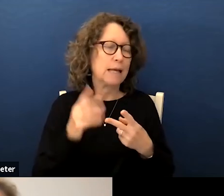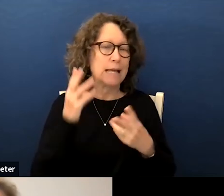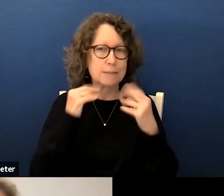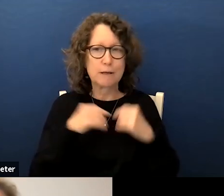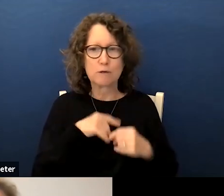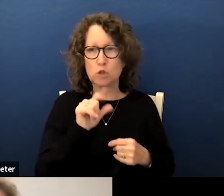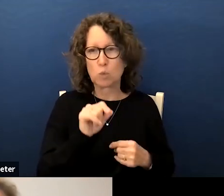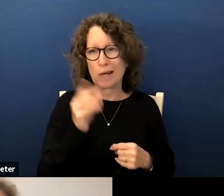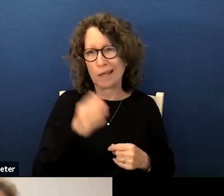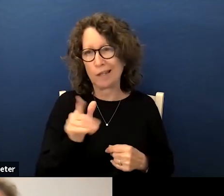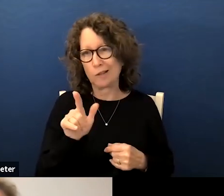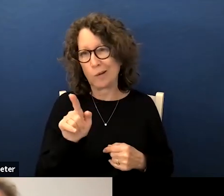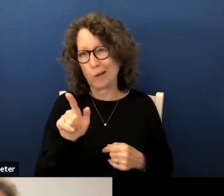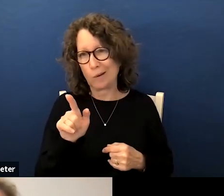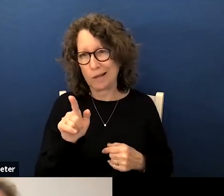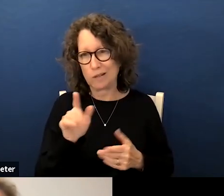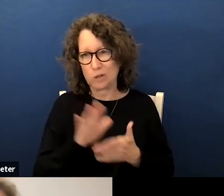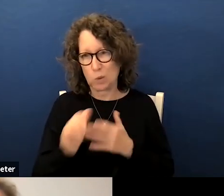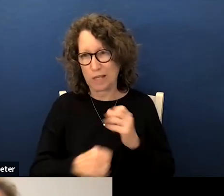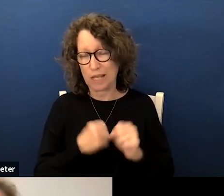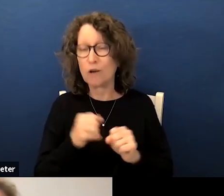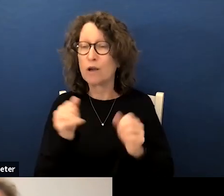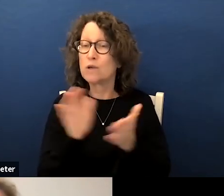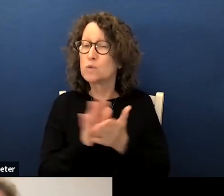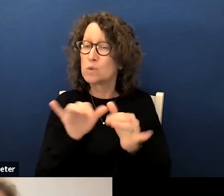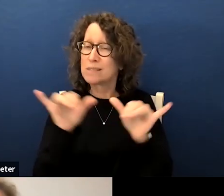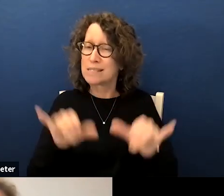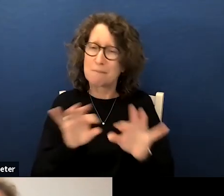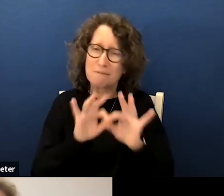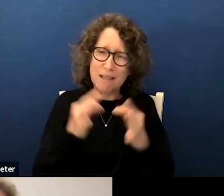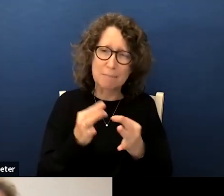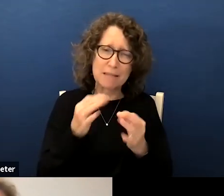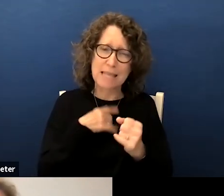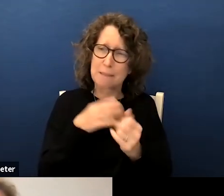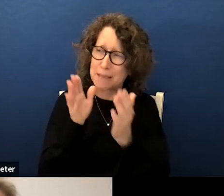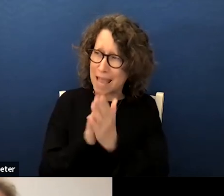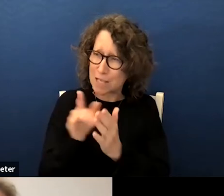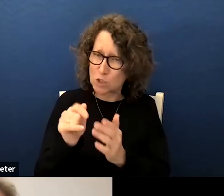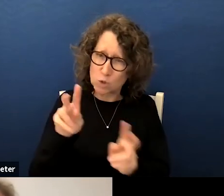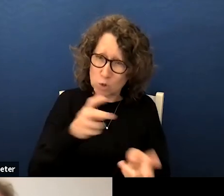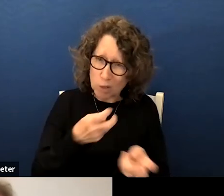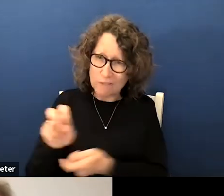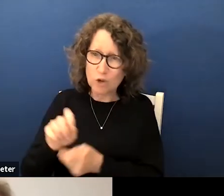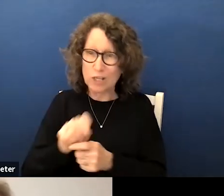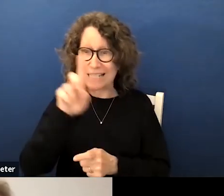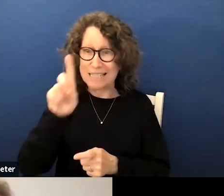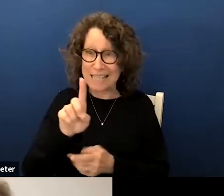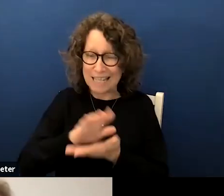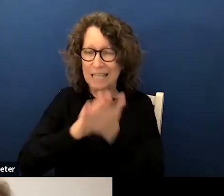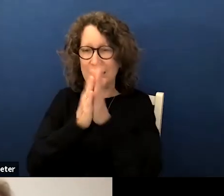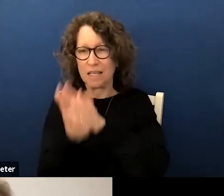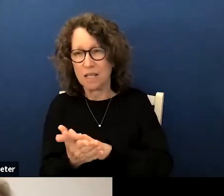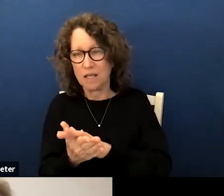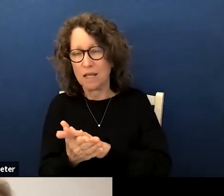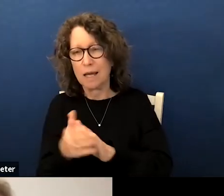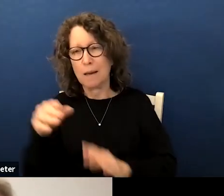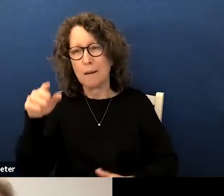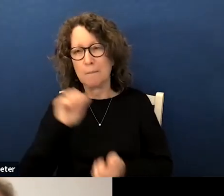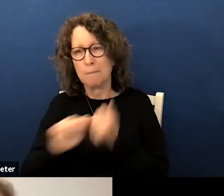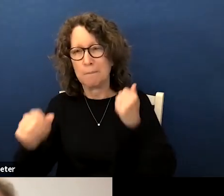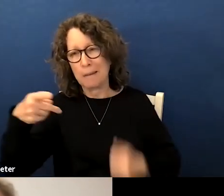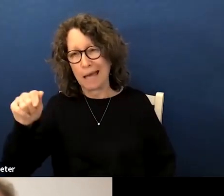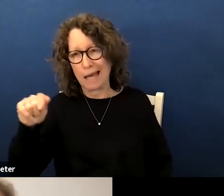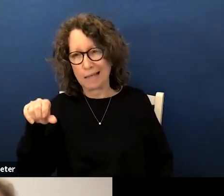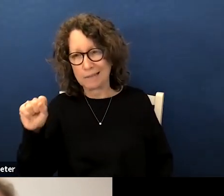2021. so school systems families are able to ask you to convert their d grades into grades of pass